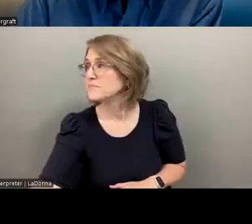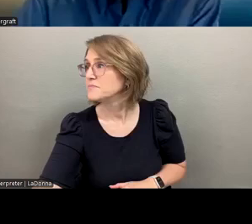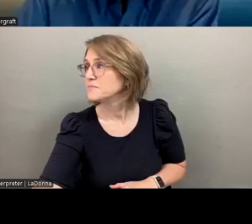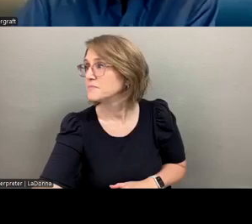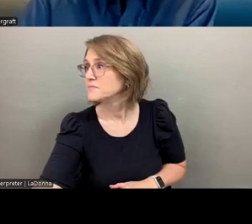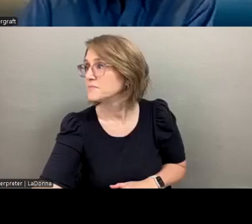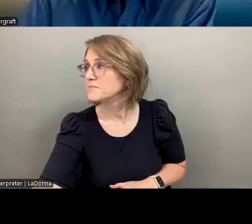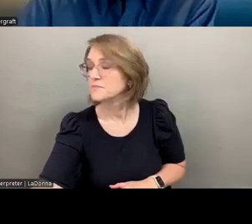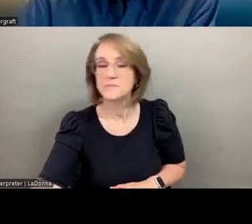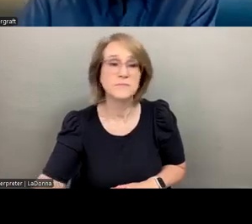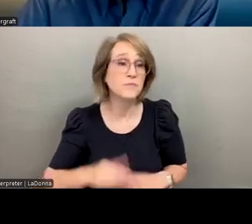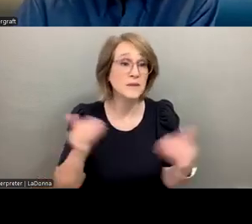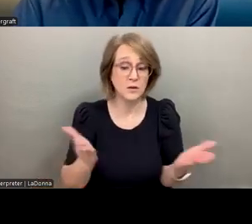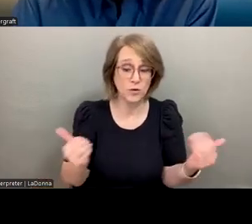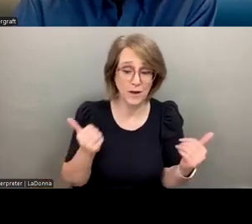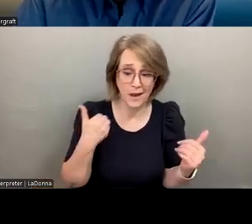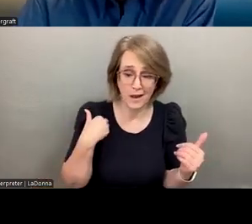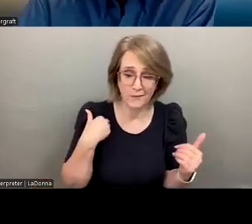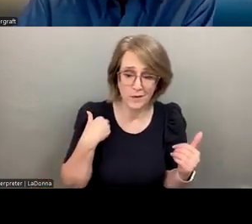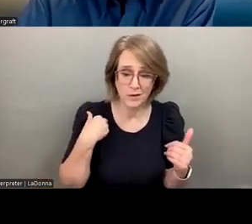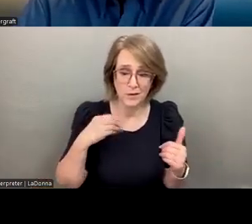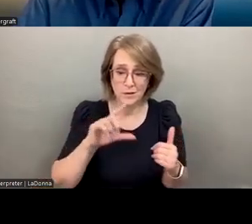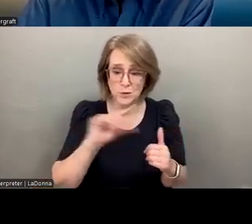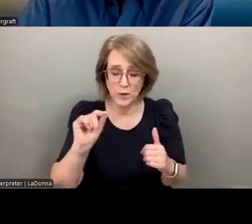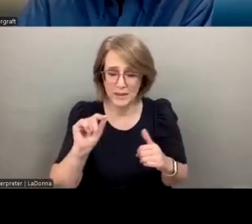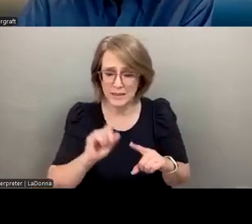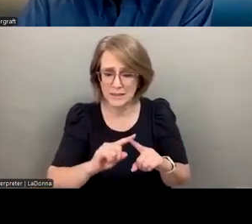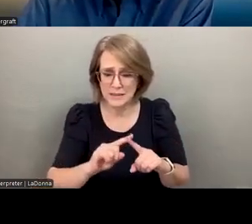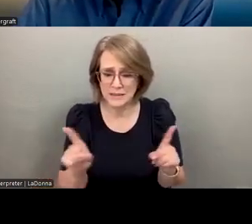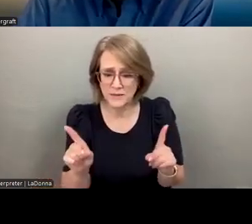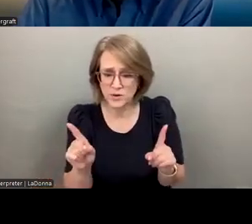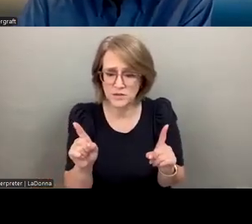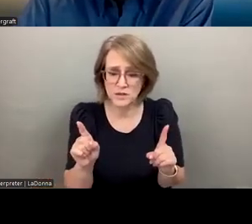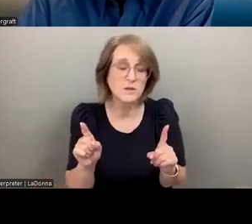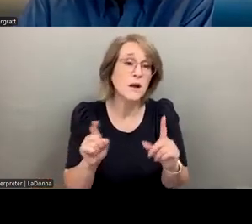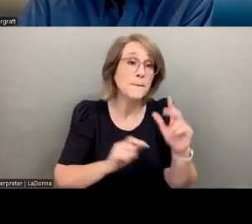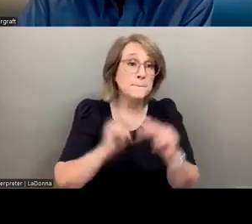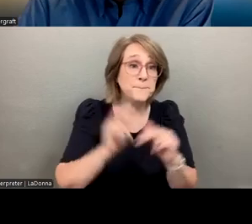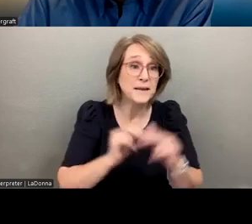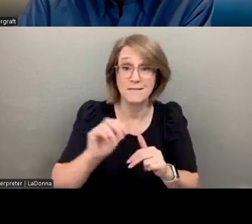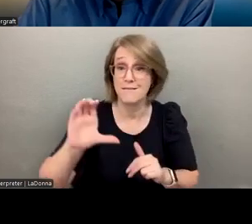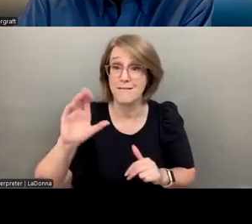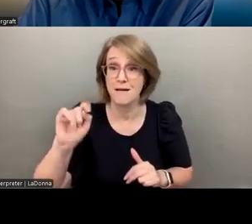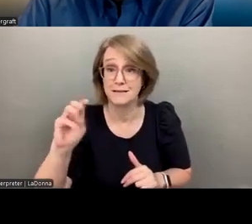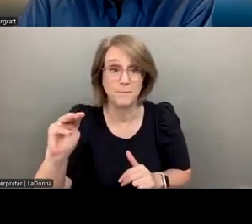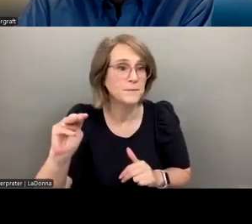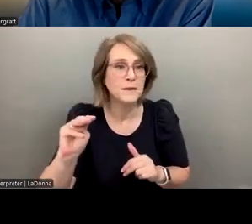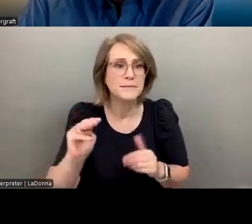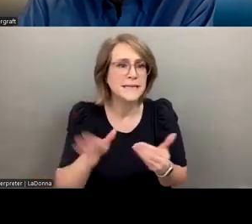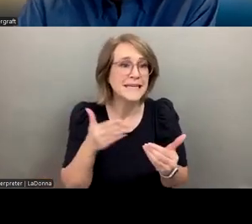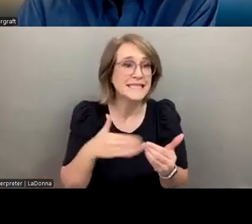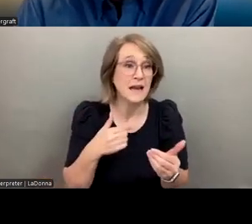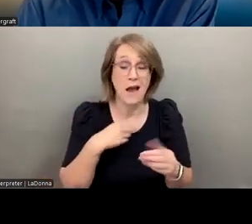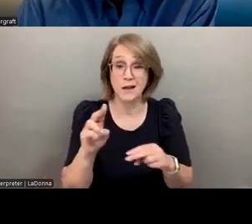So over here I have 20 or so different ones that I have built, and they're very straightforward to build. The one I use